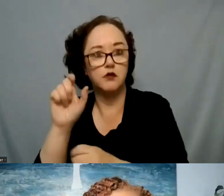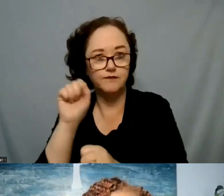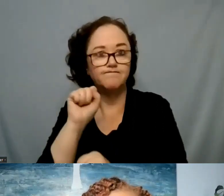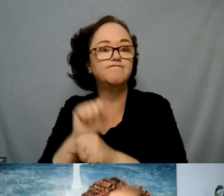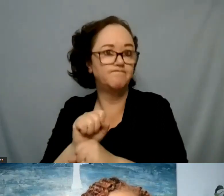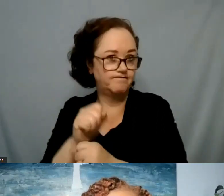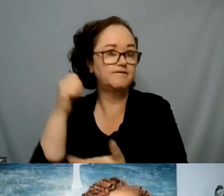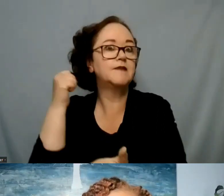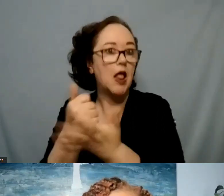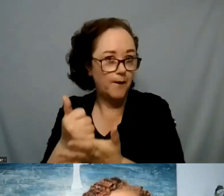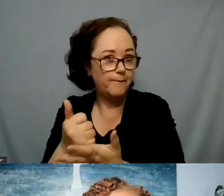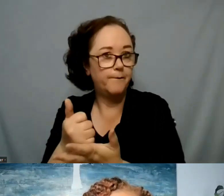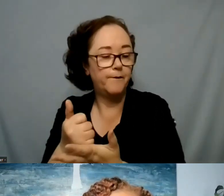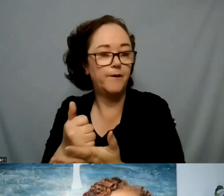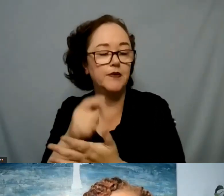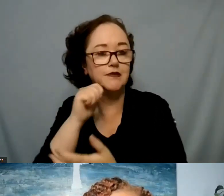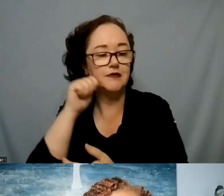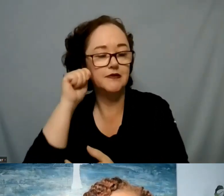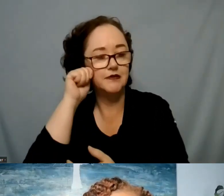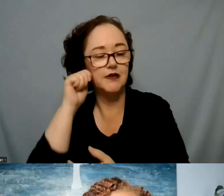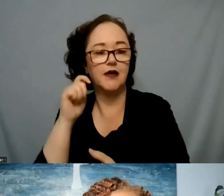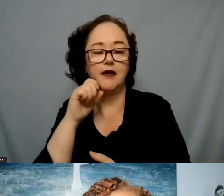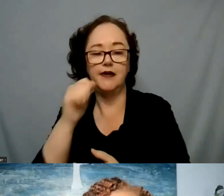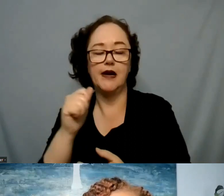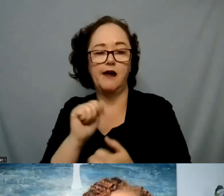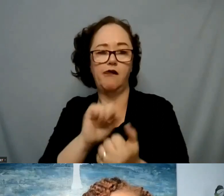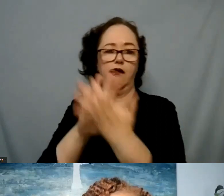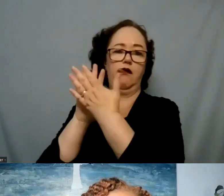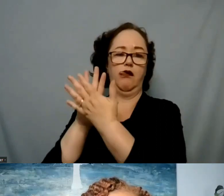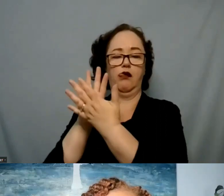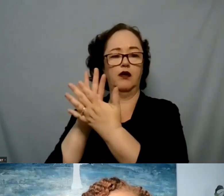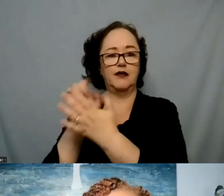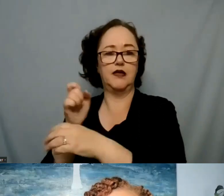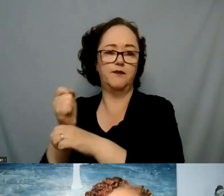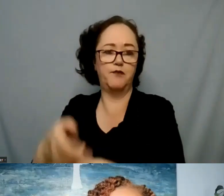their mental health rather than that challenge and barrier that needs to be overcome